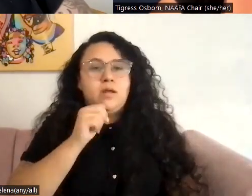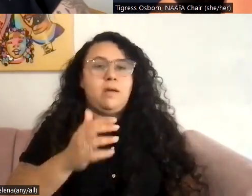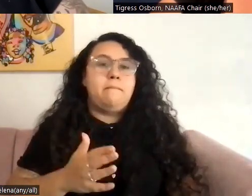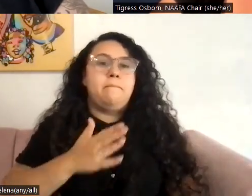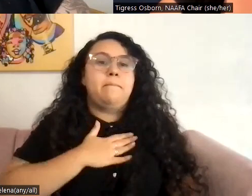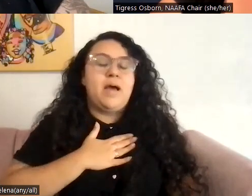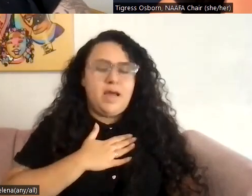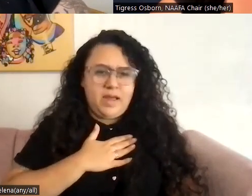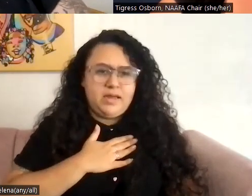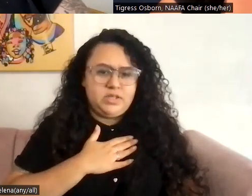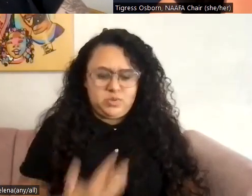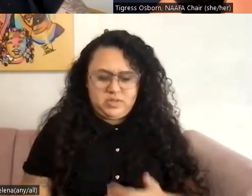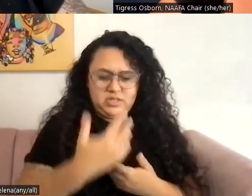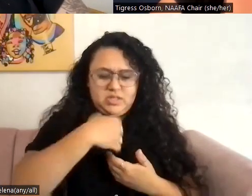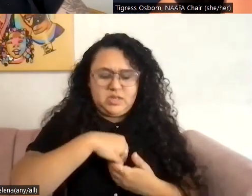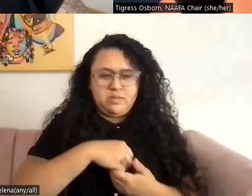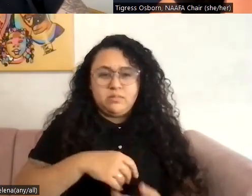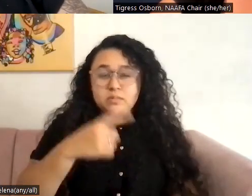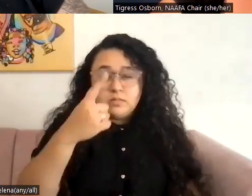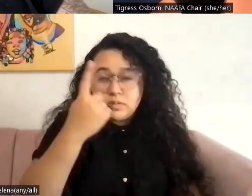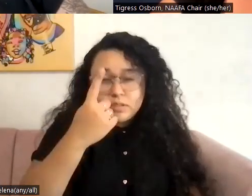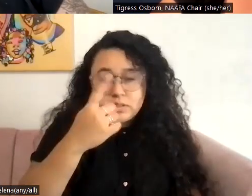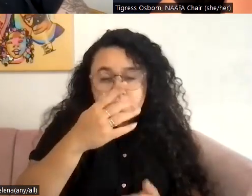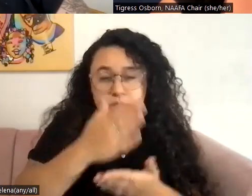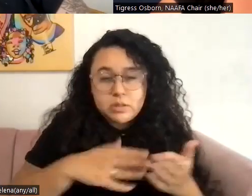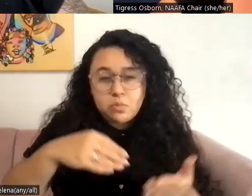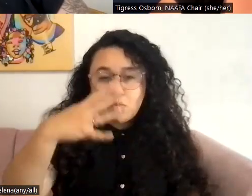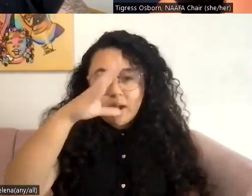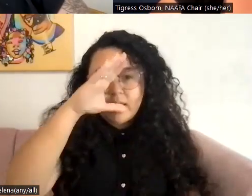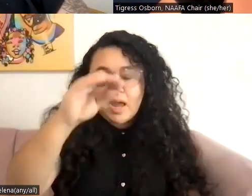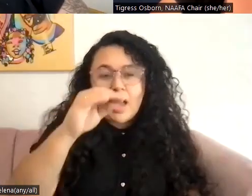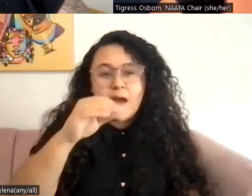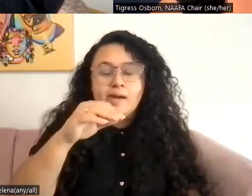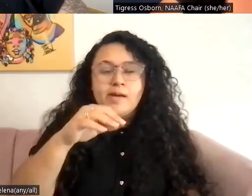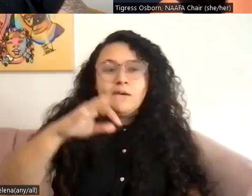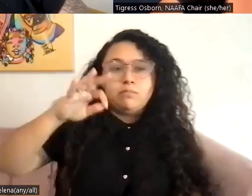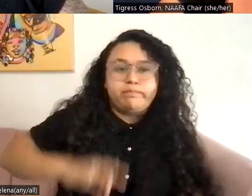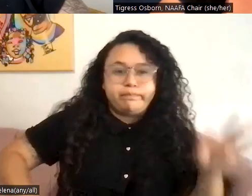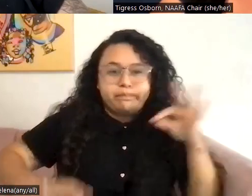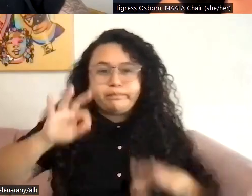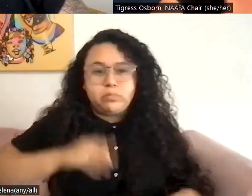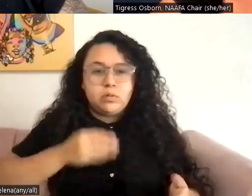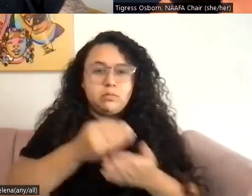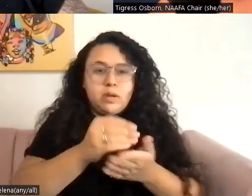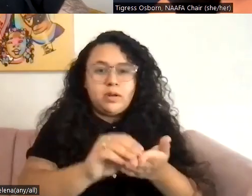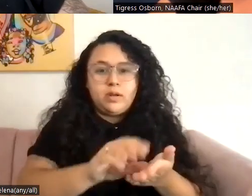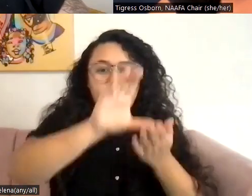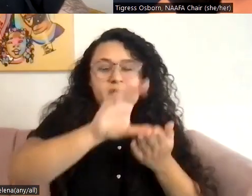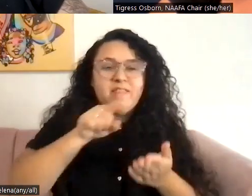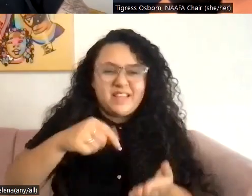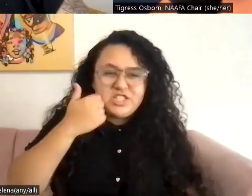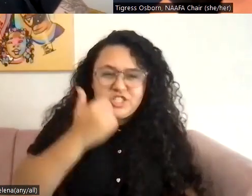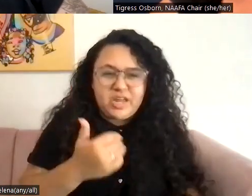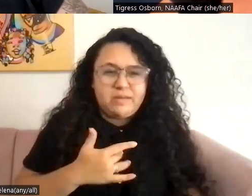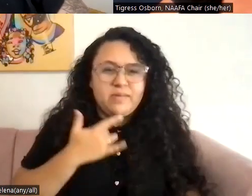in on this self-shame that I have. And instead I would rather put my energy into people that are